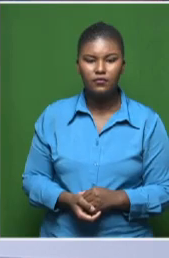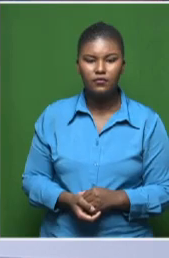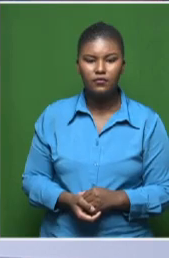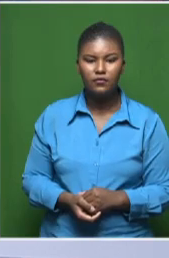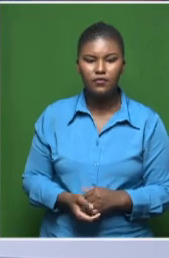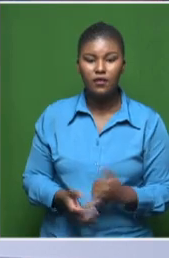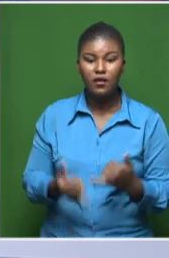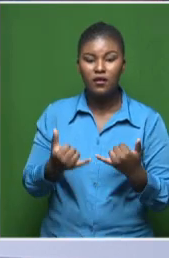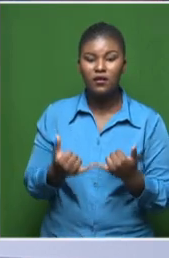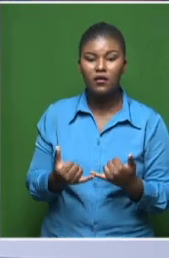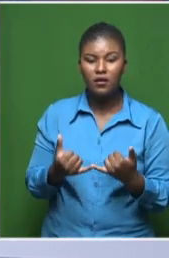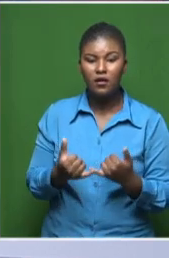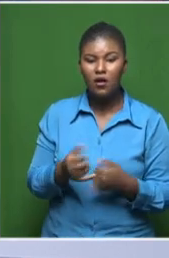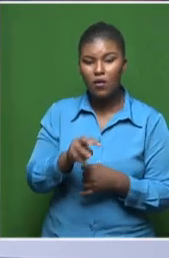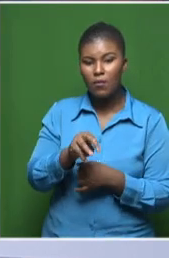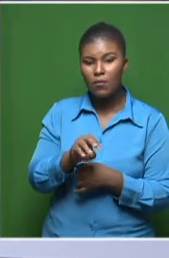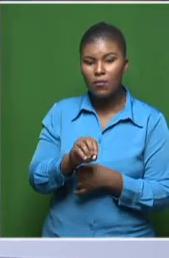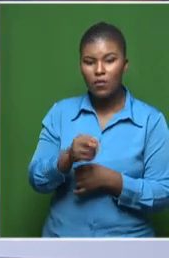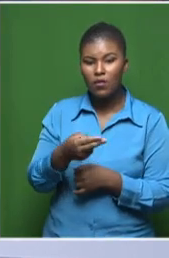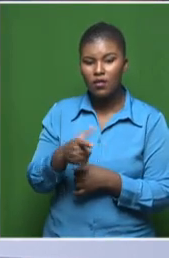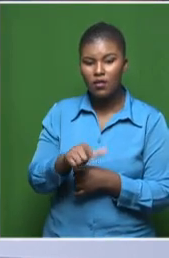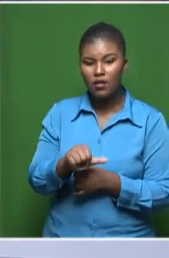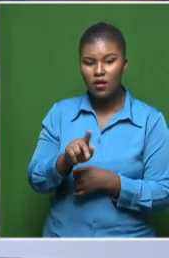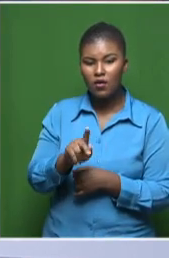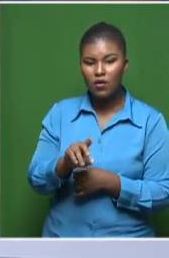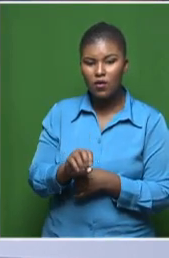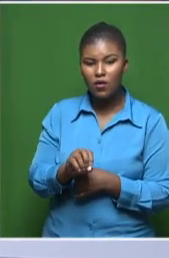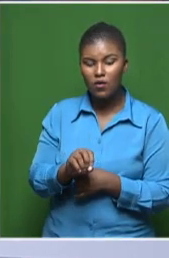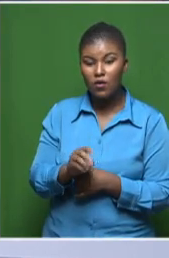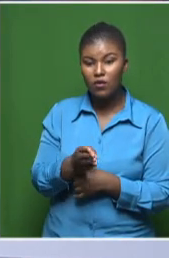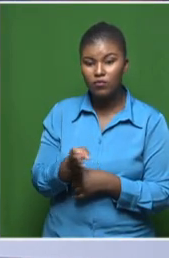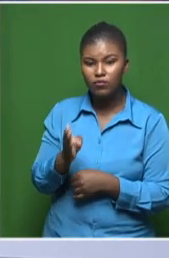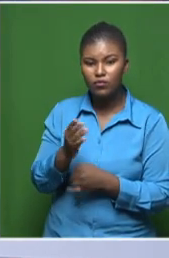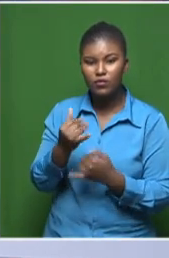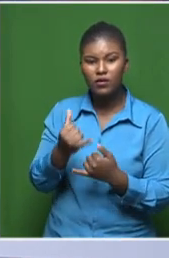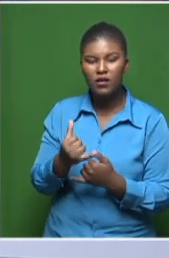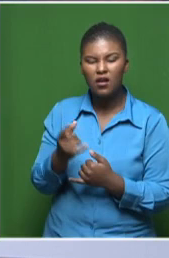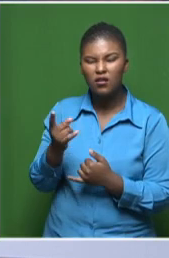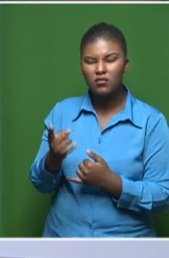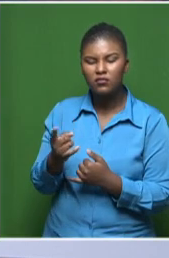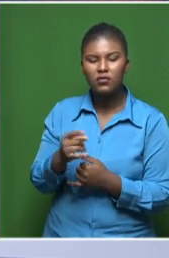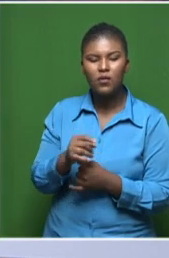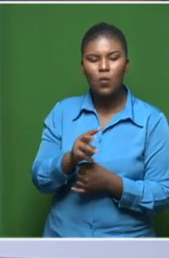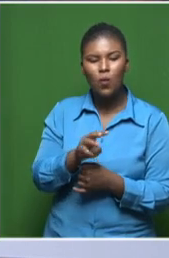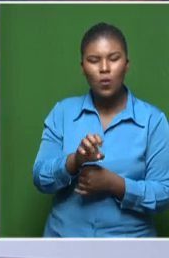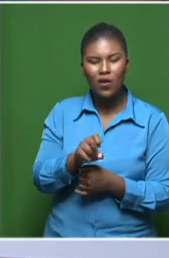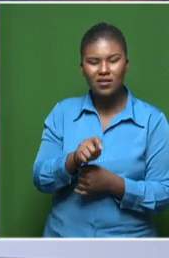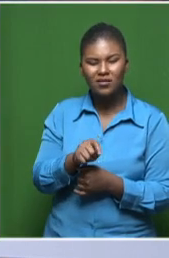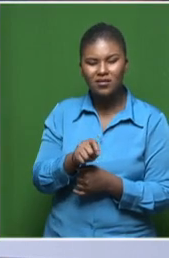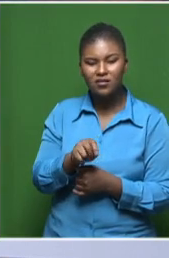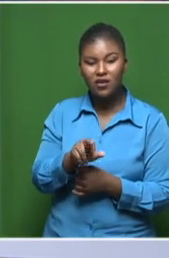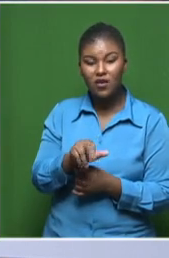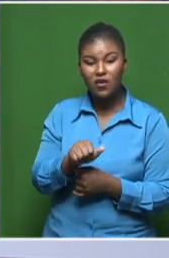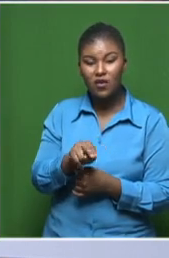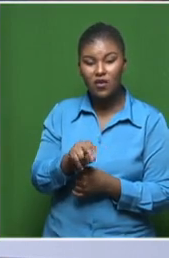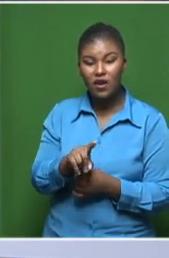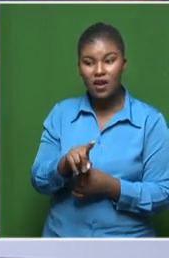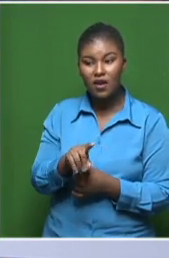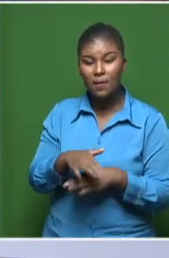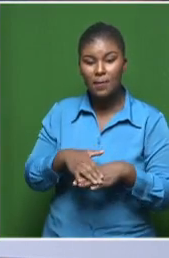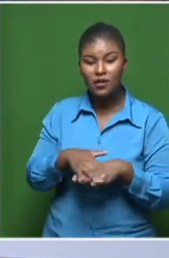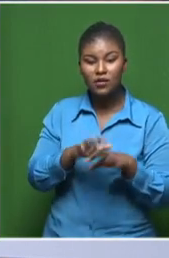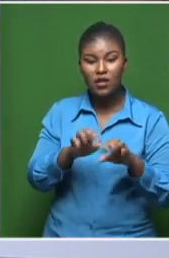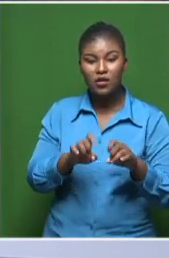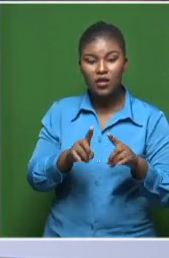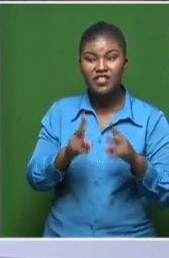Let's cross over to Mhlako Kumane. She, of course, is coming to us from the West Rand and Basic Education Minister is